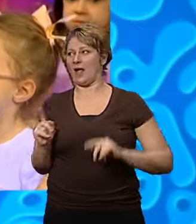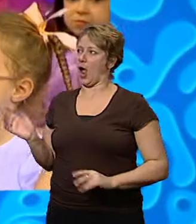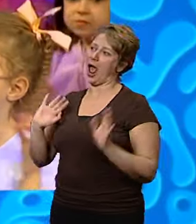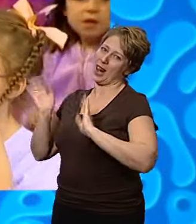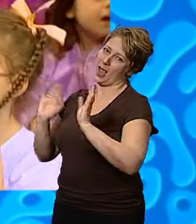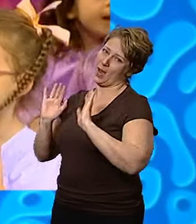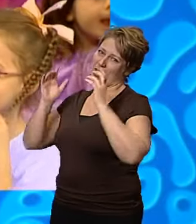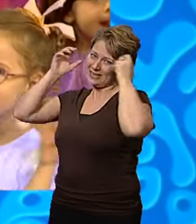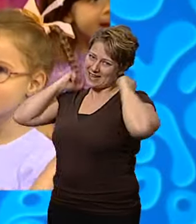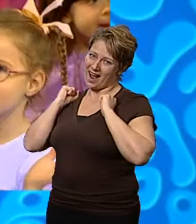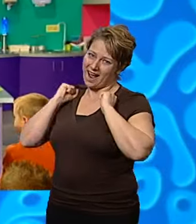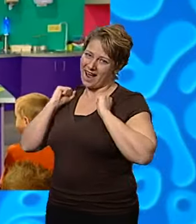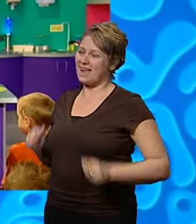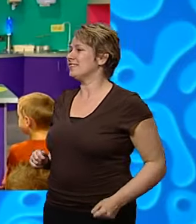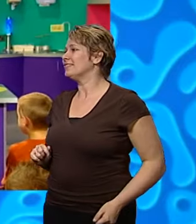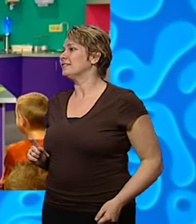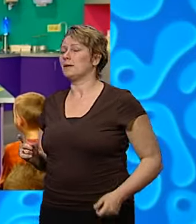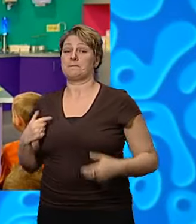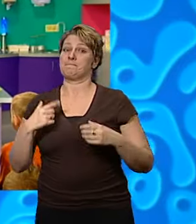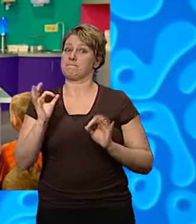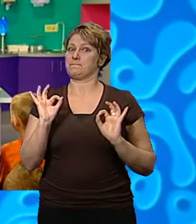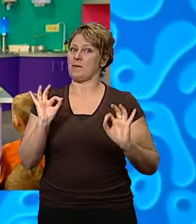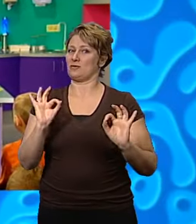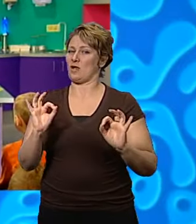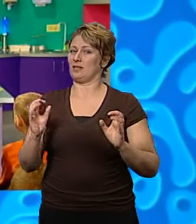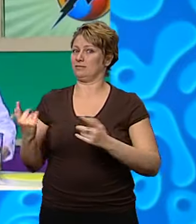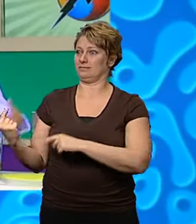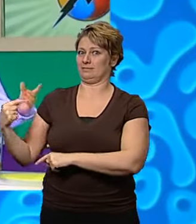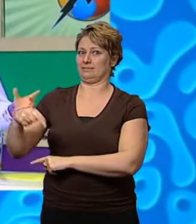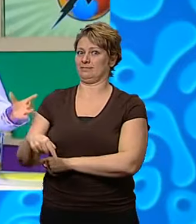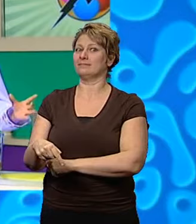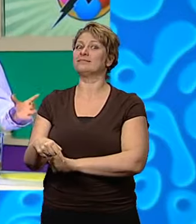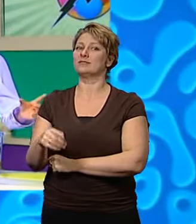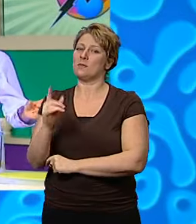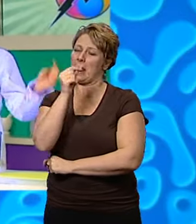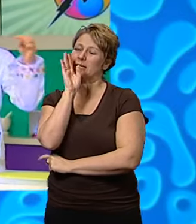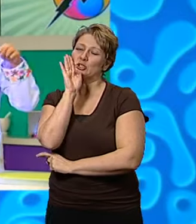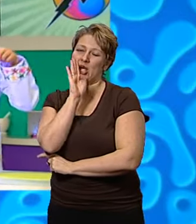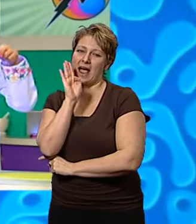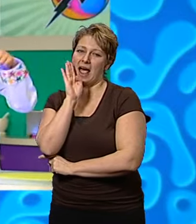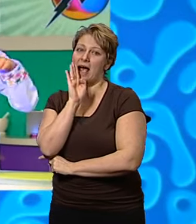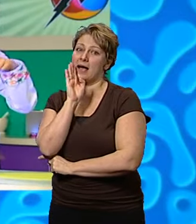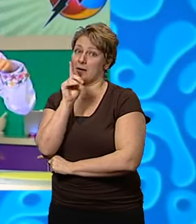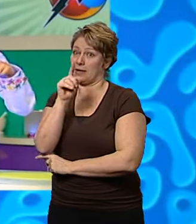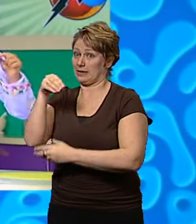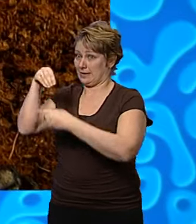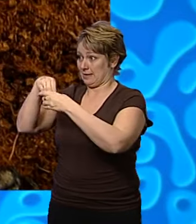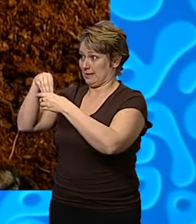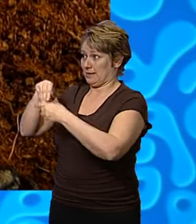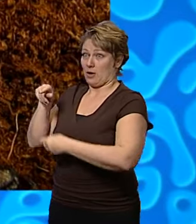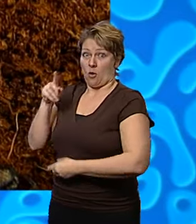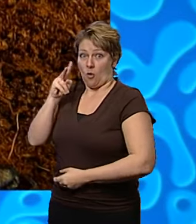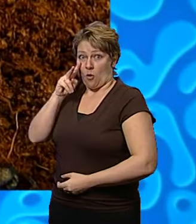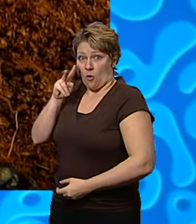Hello, Dina! I've brought some special guests to the lab today, but they are a bit shy, and they're in here. Take a look.